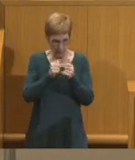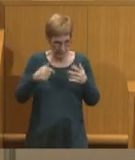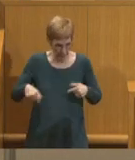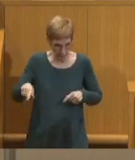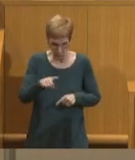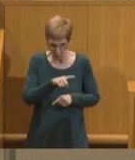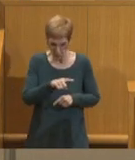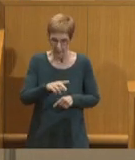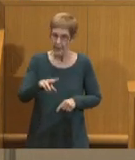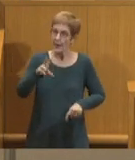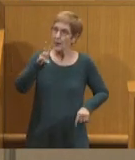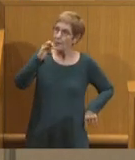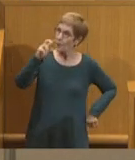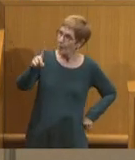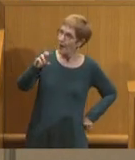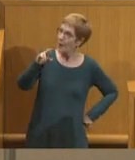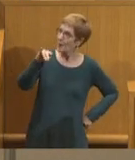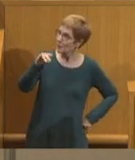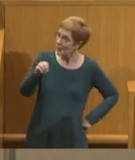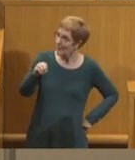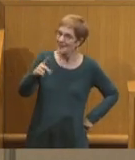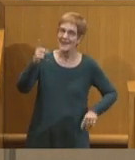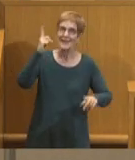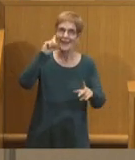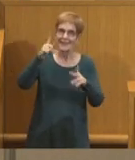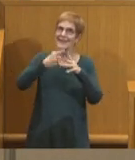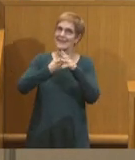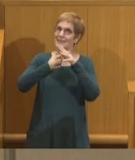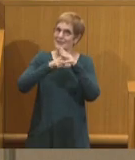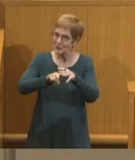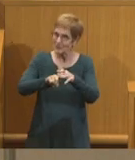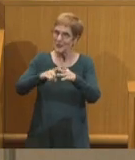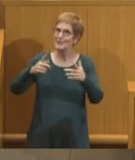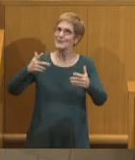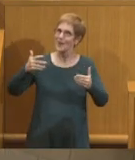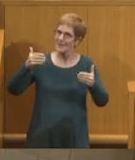wild and I think it's only getting started. Thank you all.